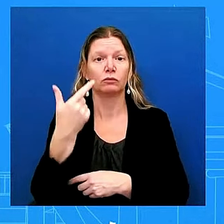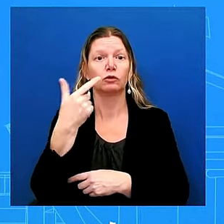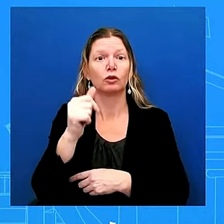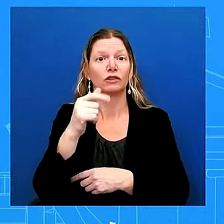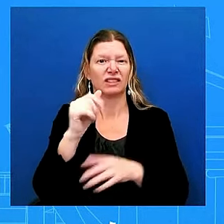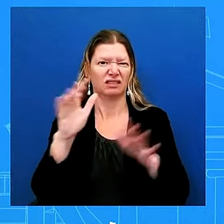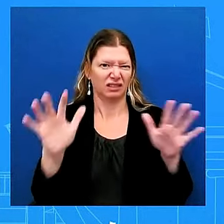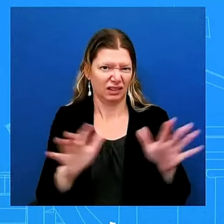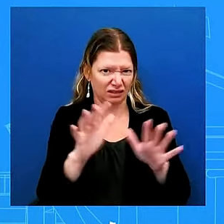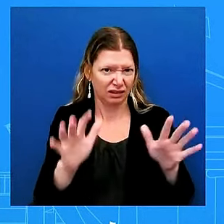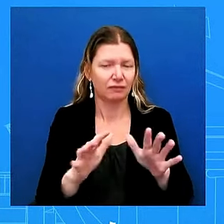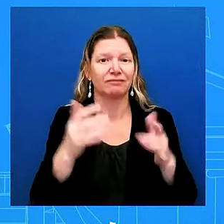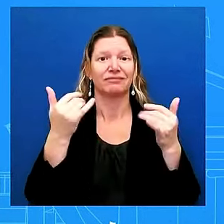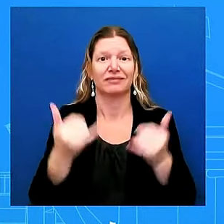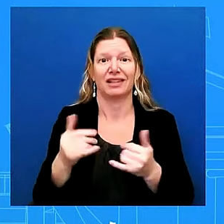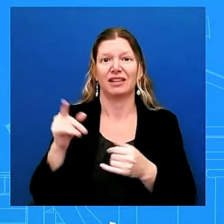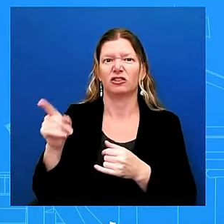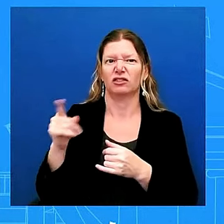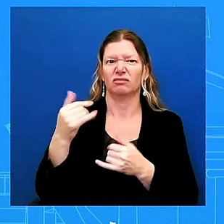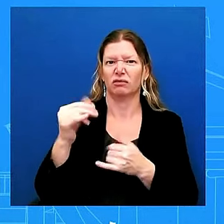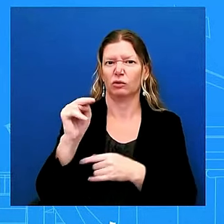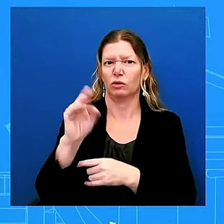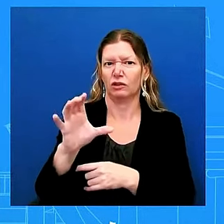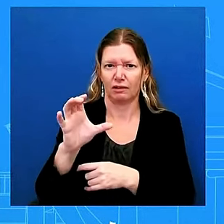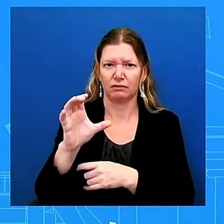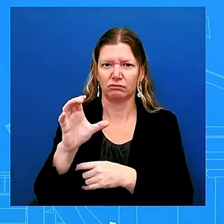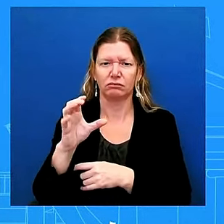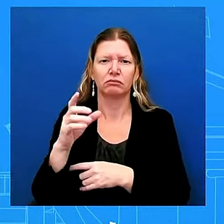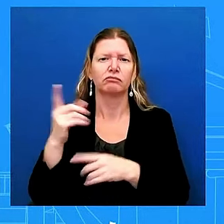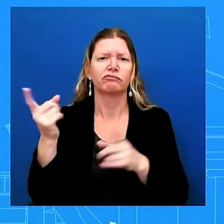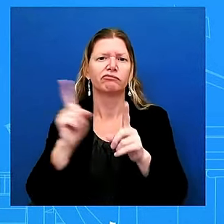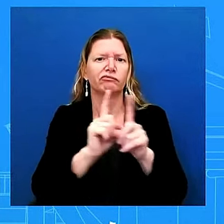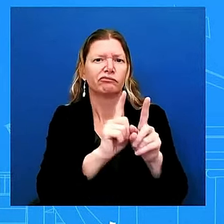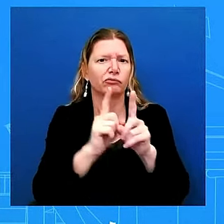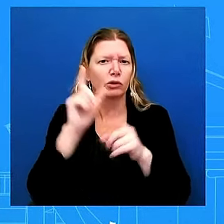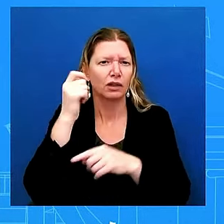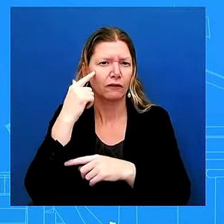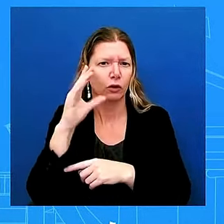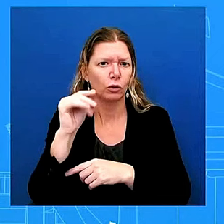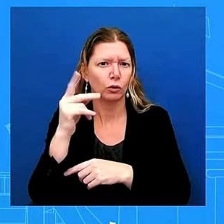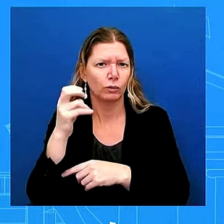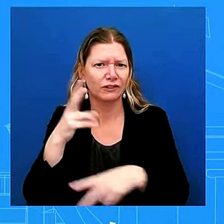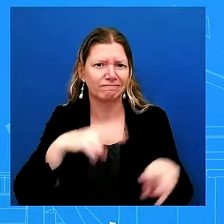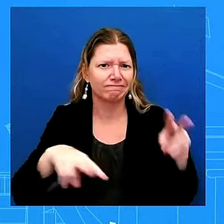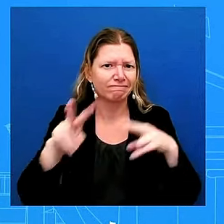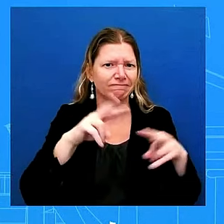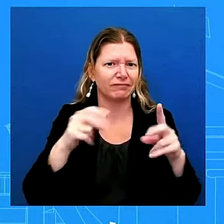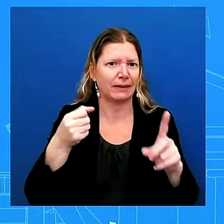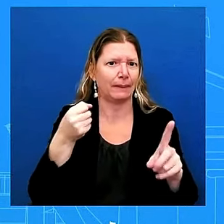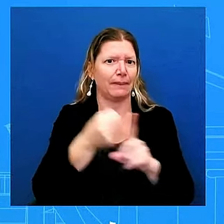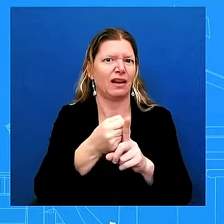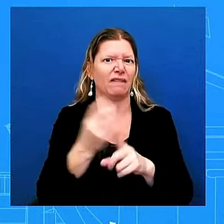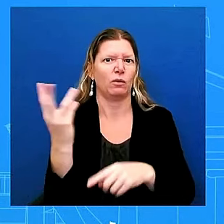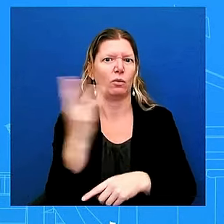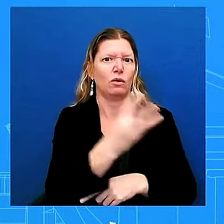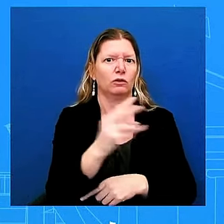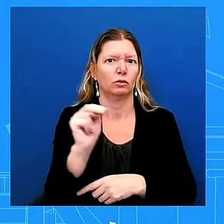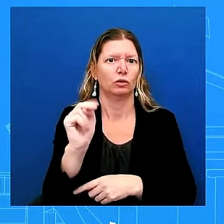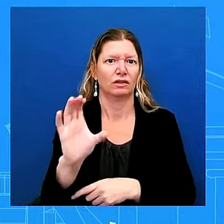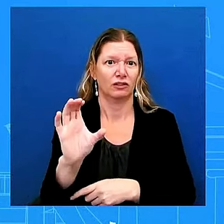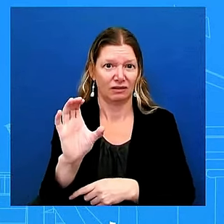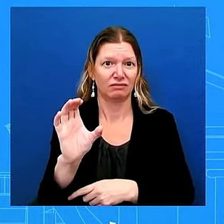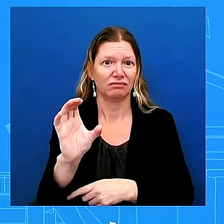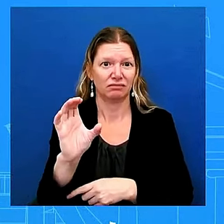the affected communities in western north carolina the president has asked deanne criswell to remain in ashville north